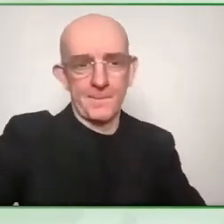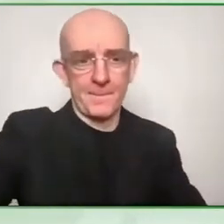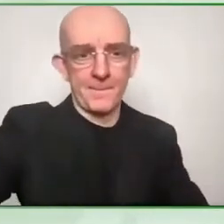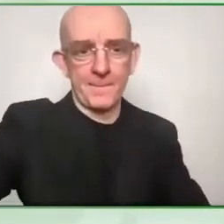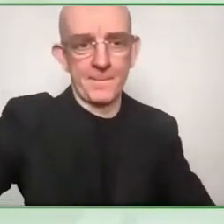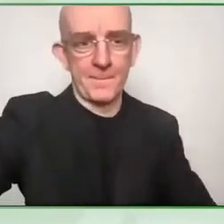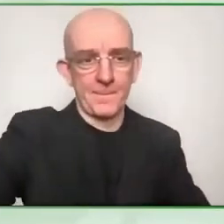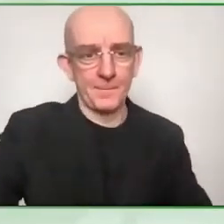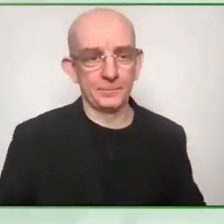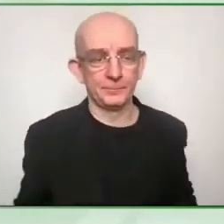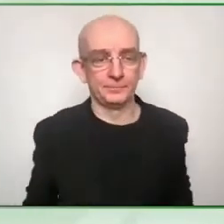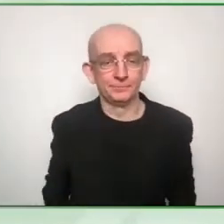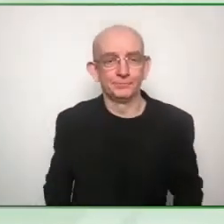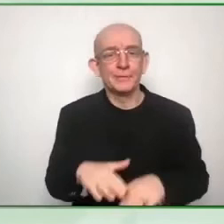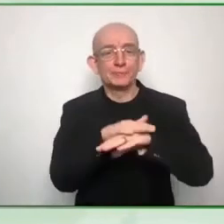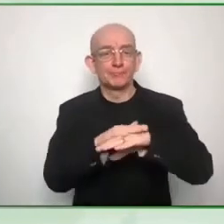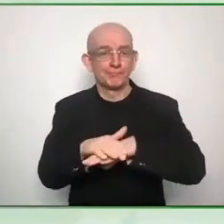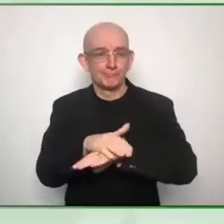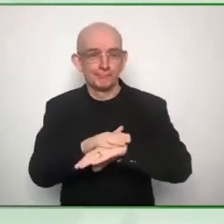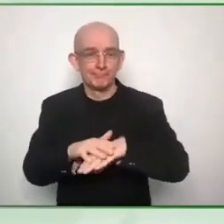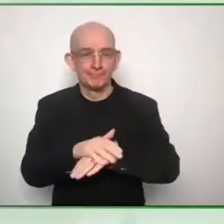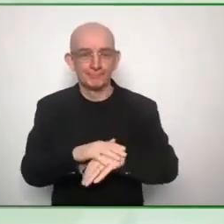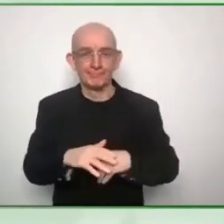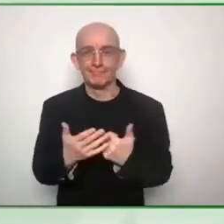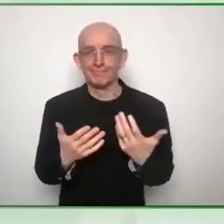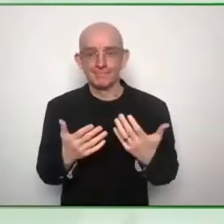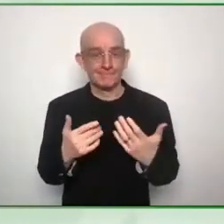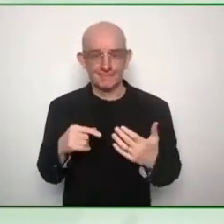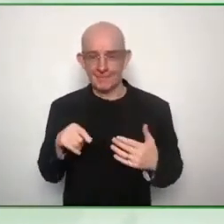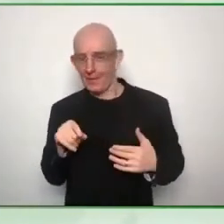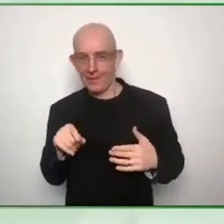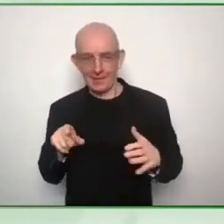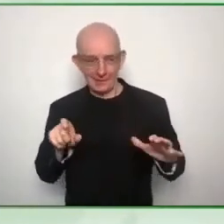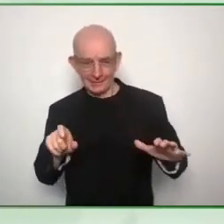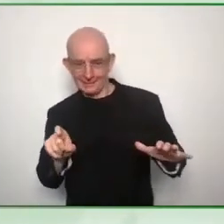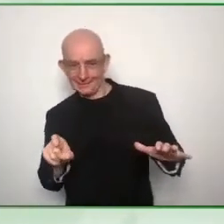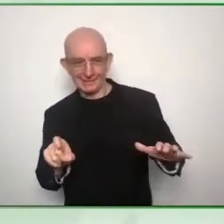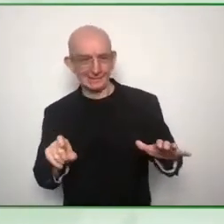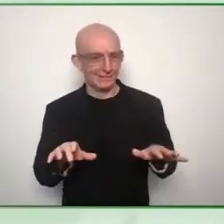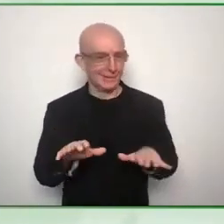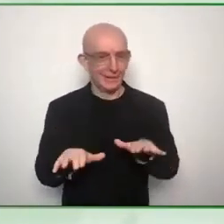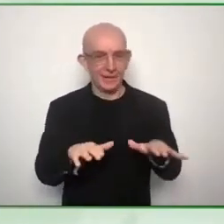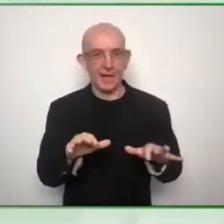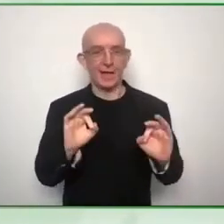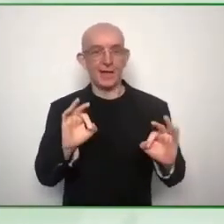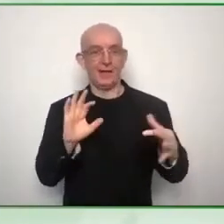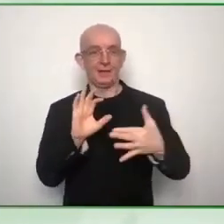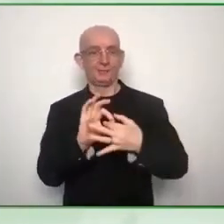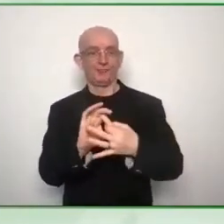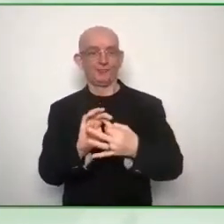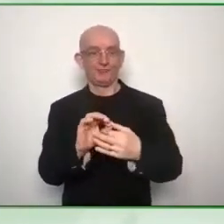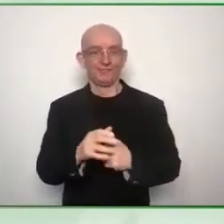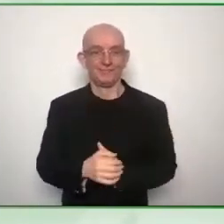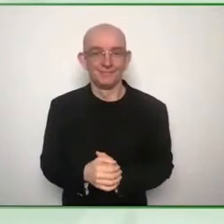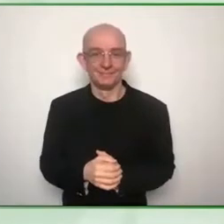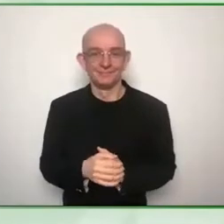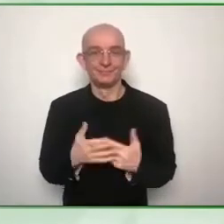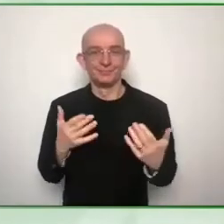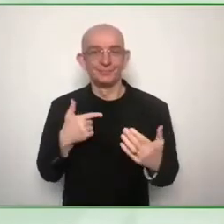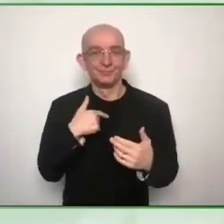australia visually describe myself um um a cuddly 50 year old male